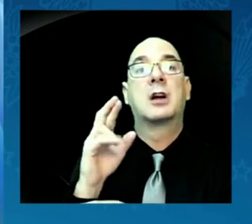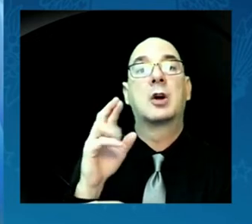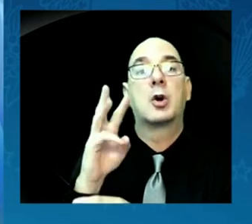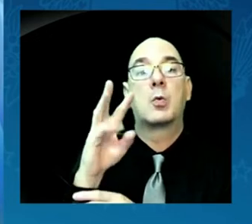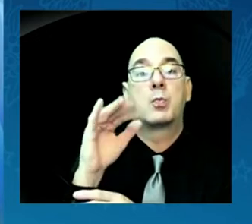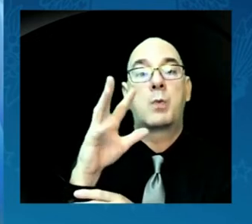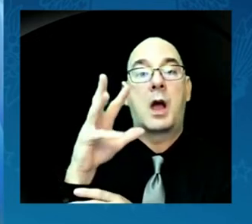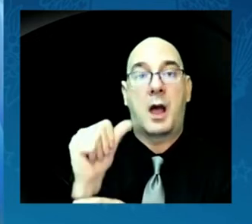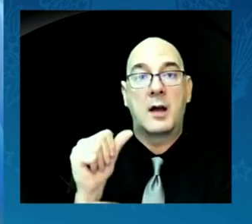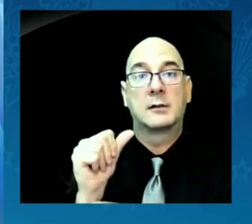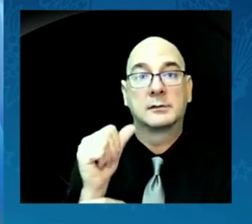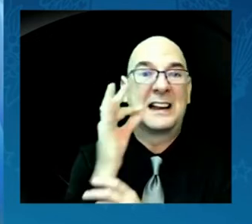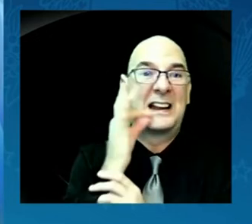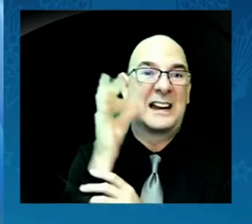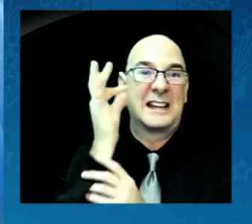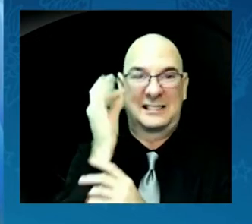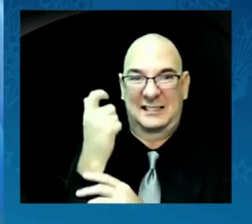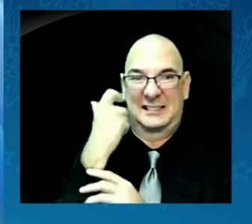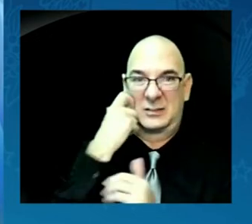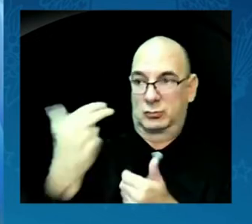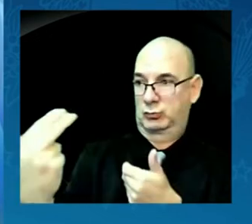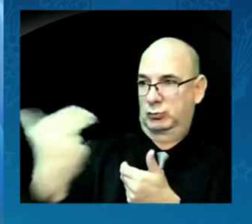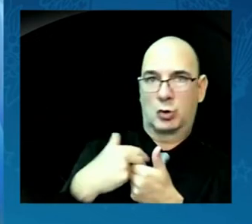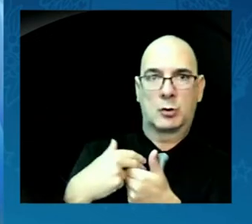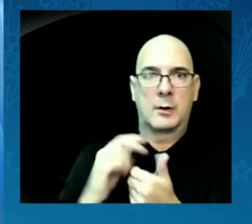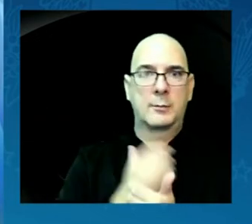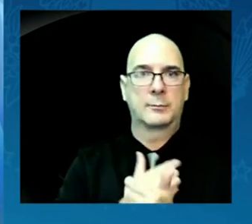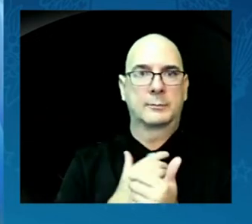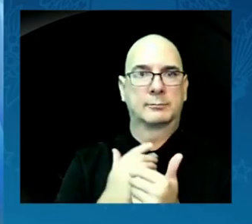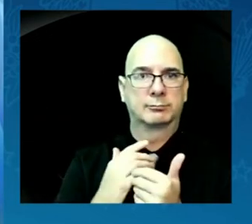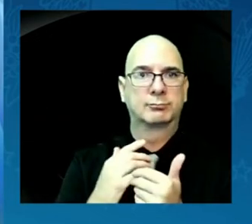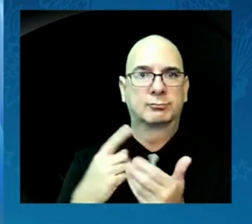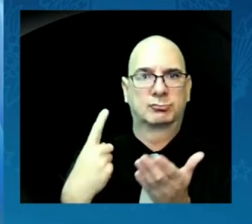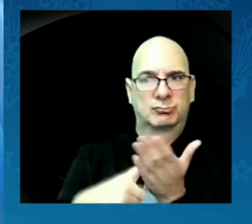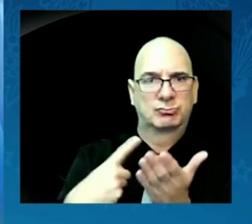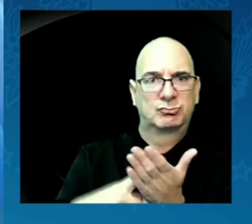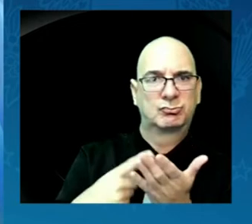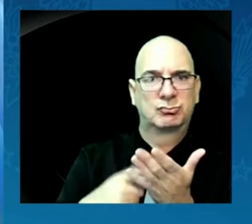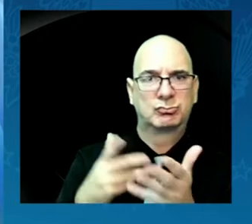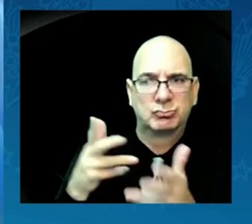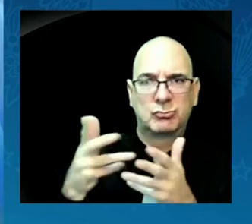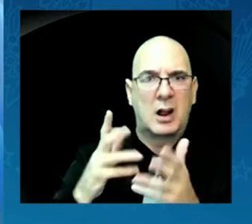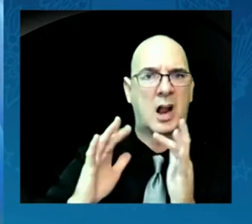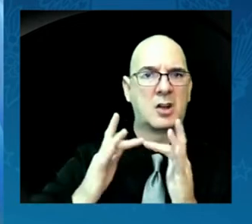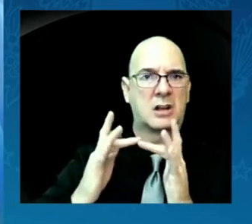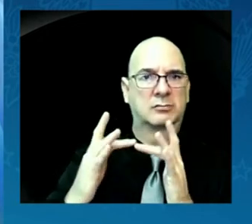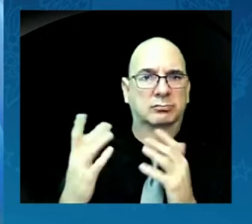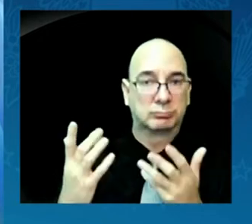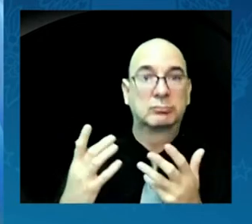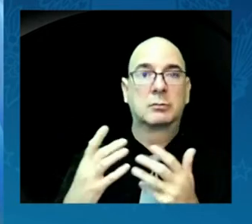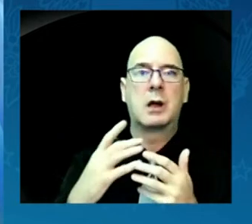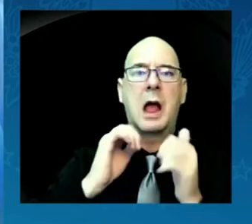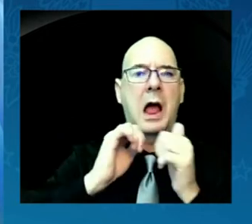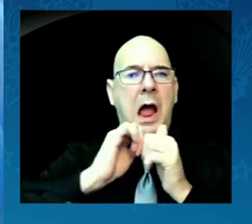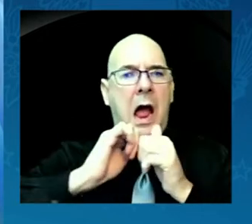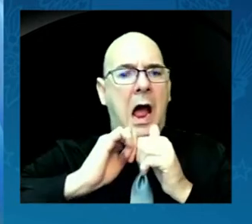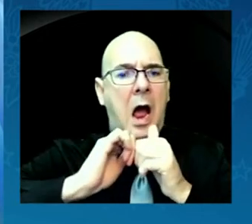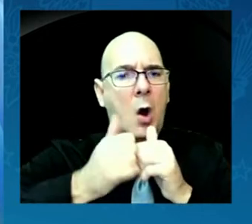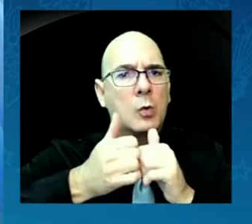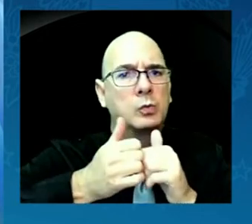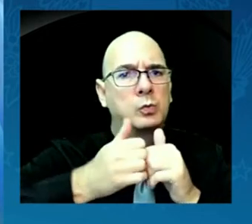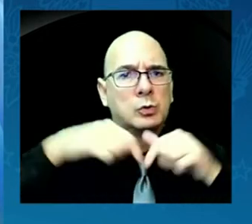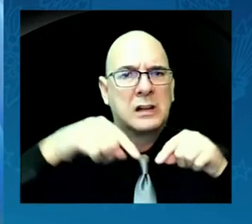passionately about how tribes, quote, and I will quote what he said, how tribes have checkerboard reservations across